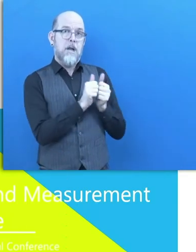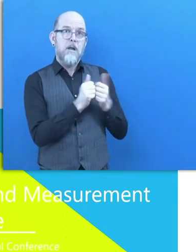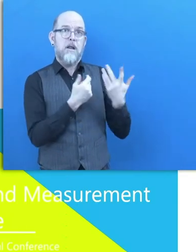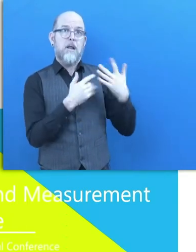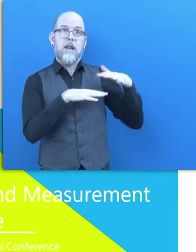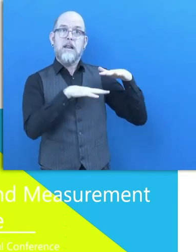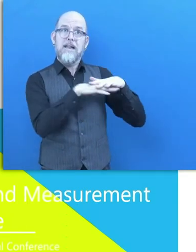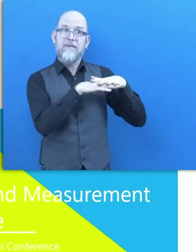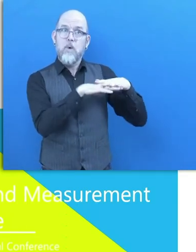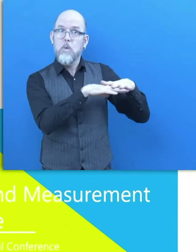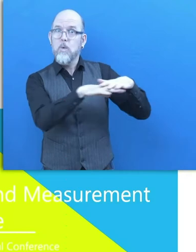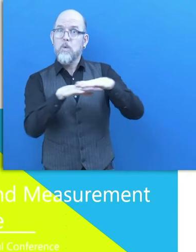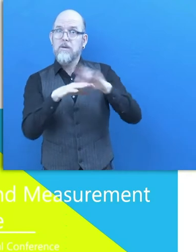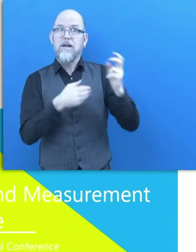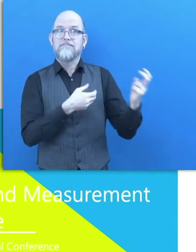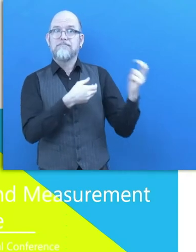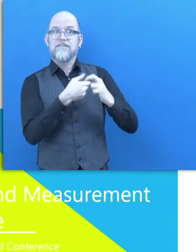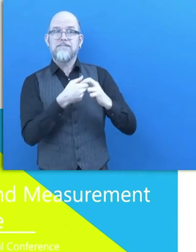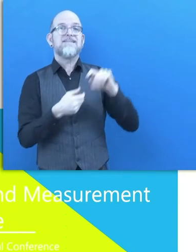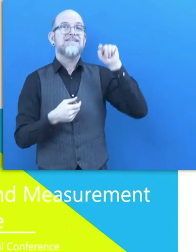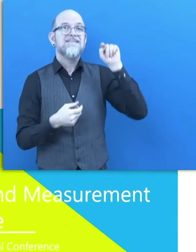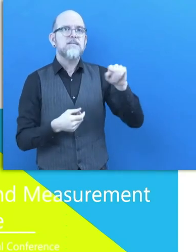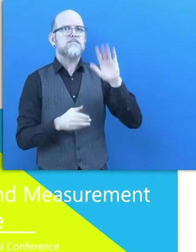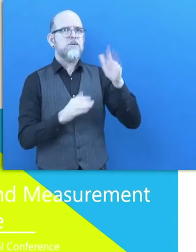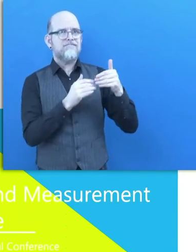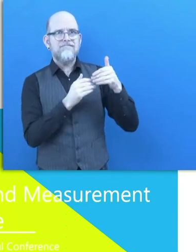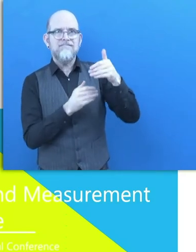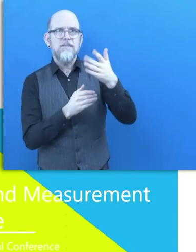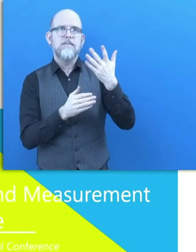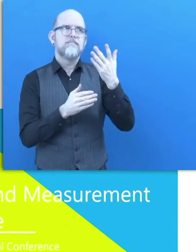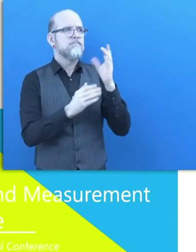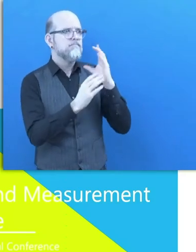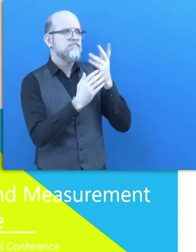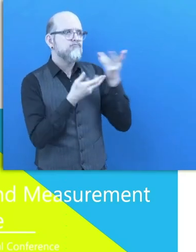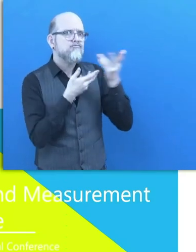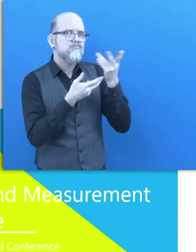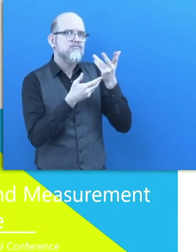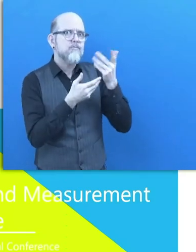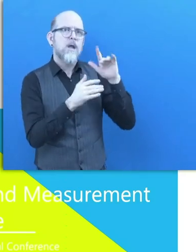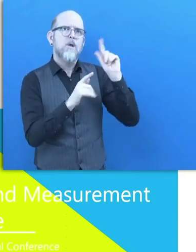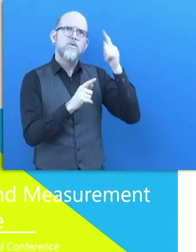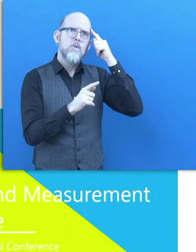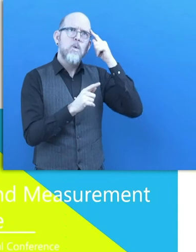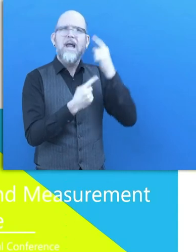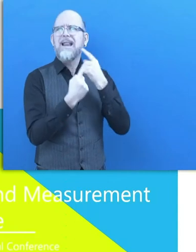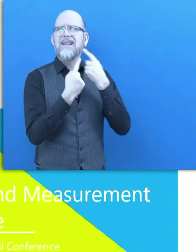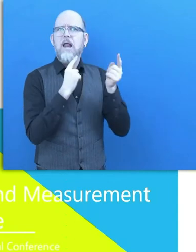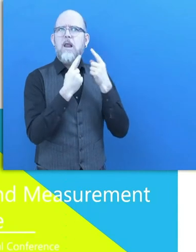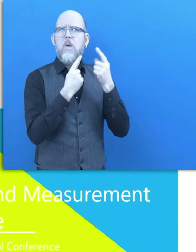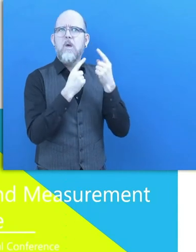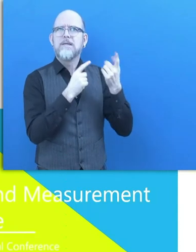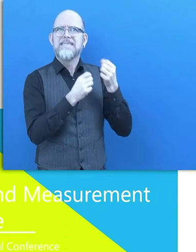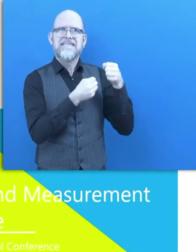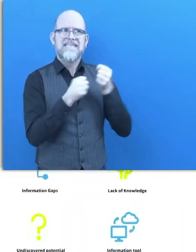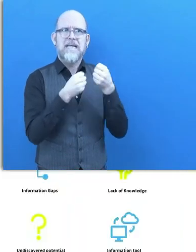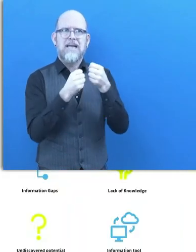engage in this impact-oriented strategy and dialogue.